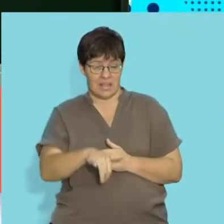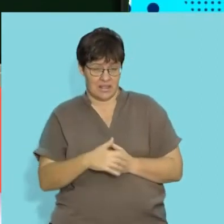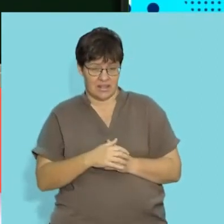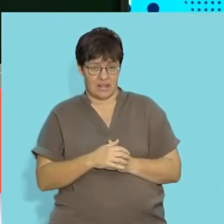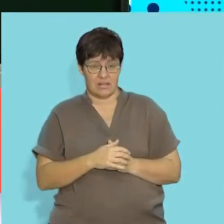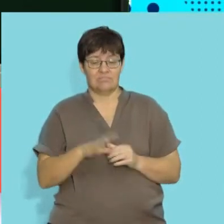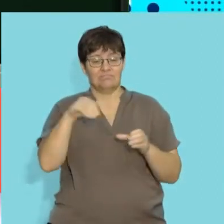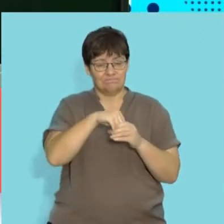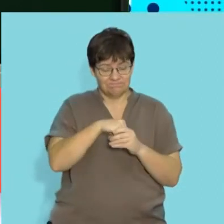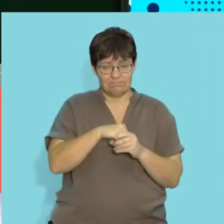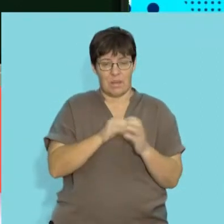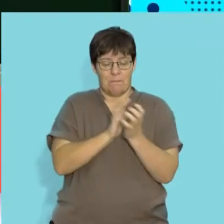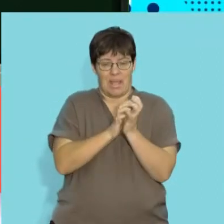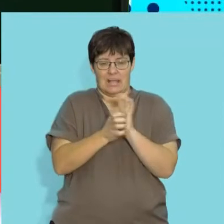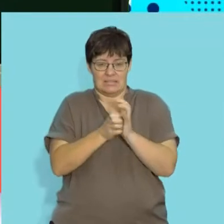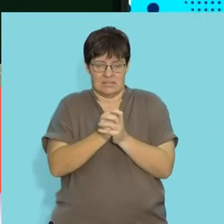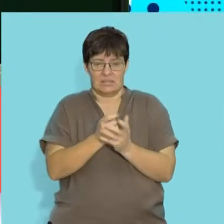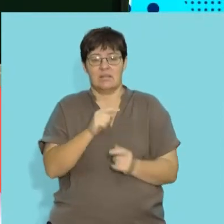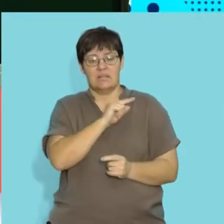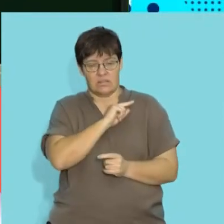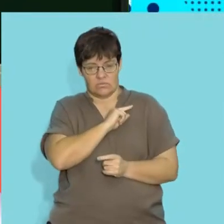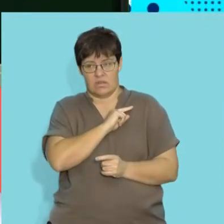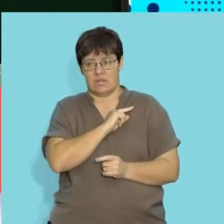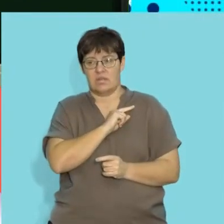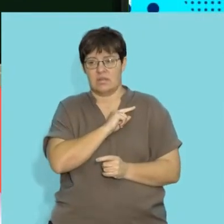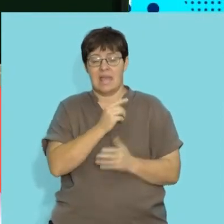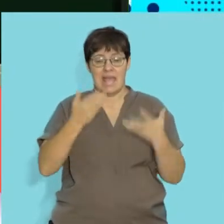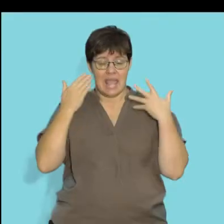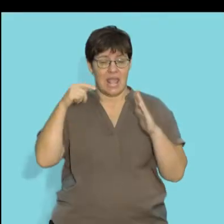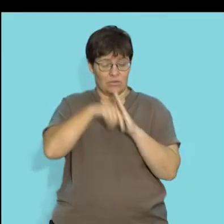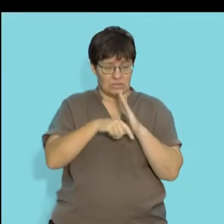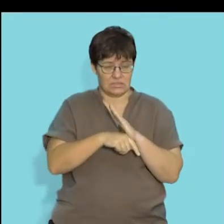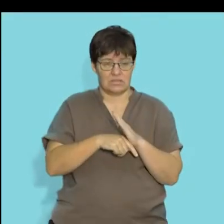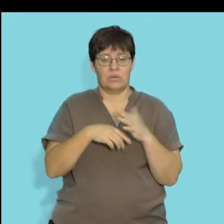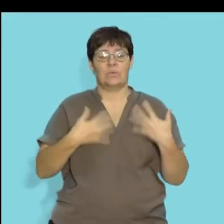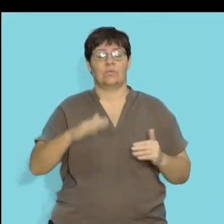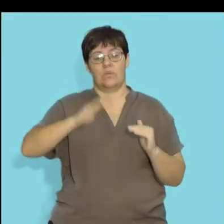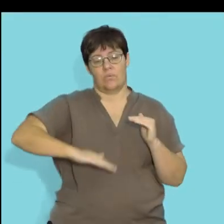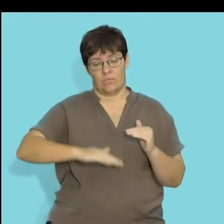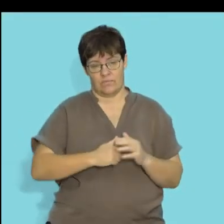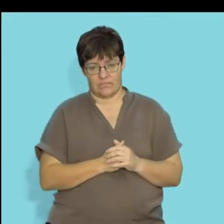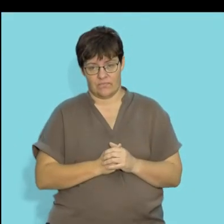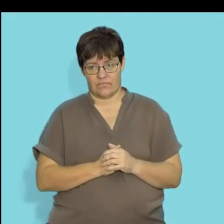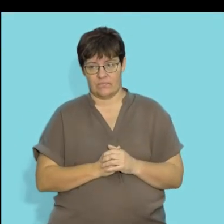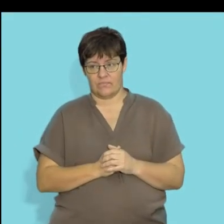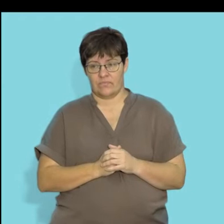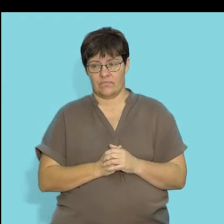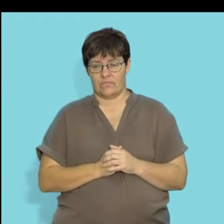clay will be particles that are tightly packed, and hence the air content will be significantly low.